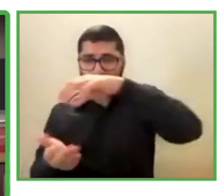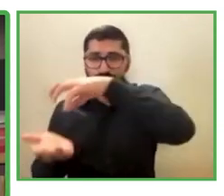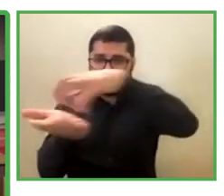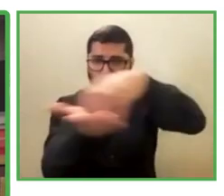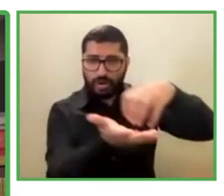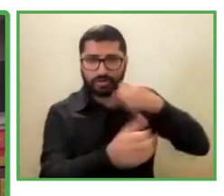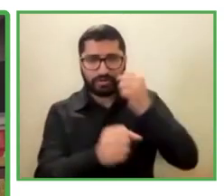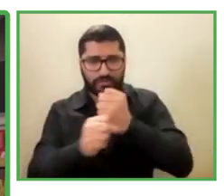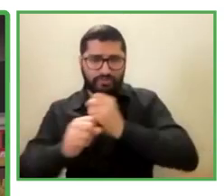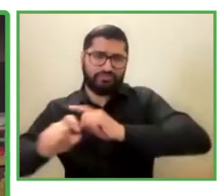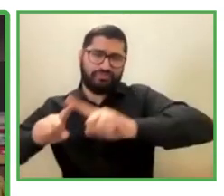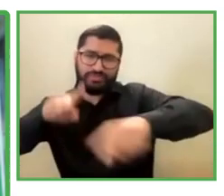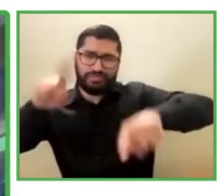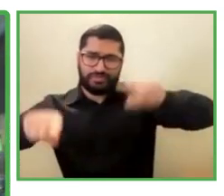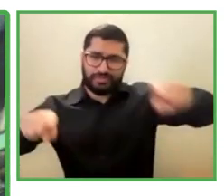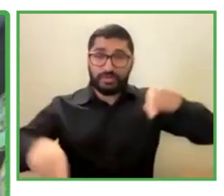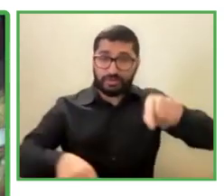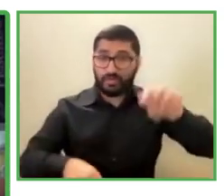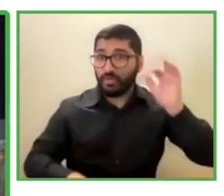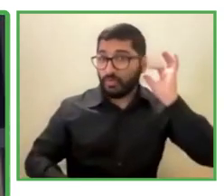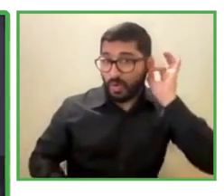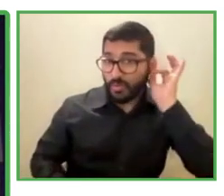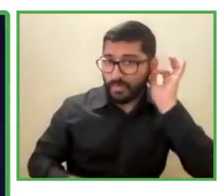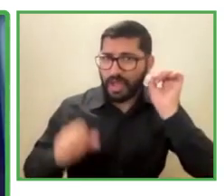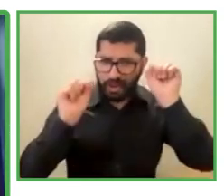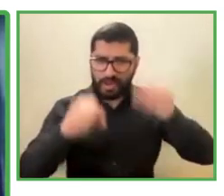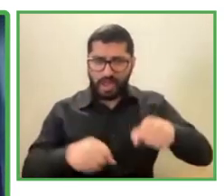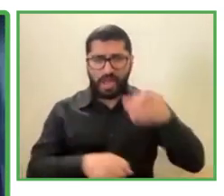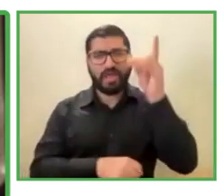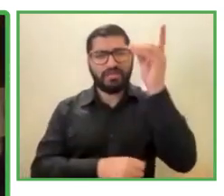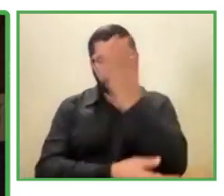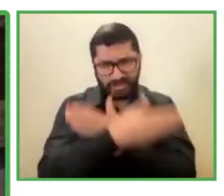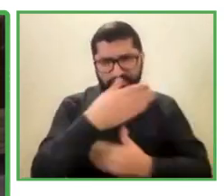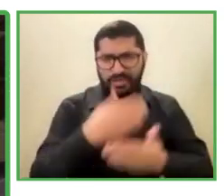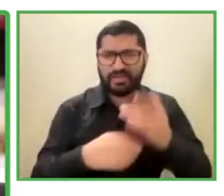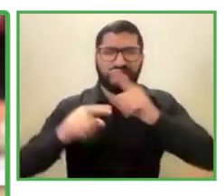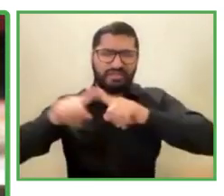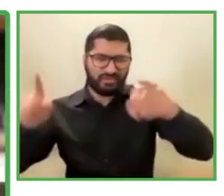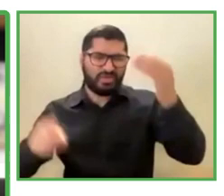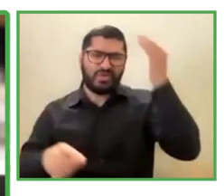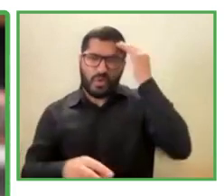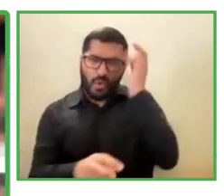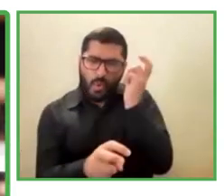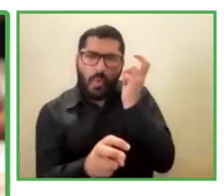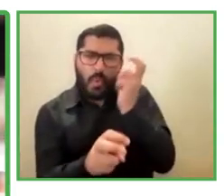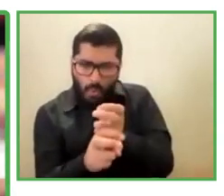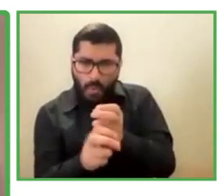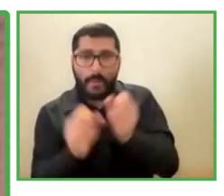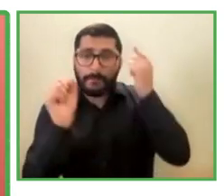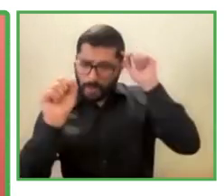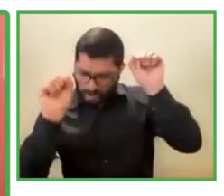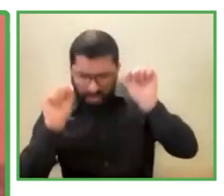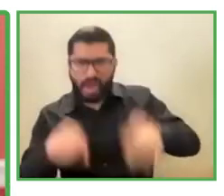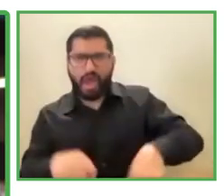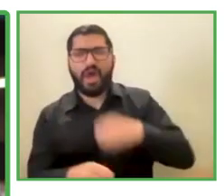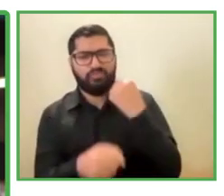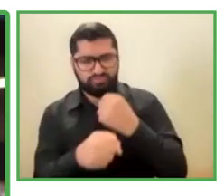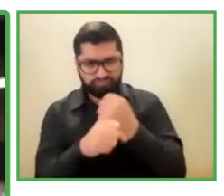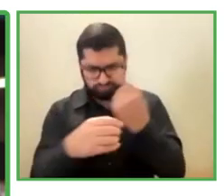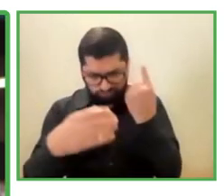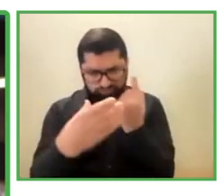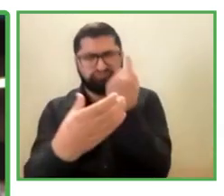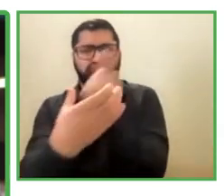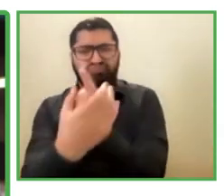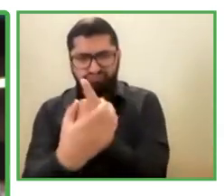has to do something in a different part of the supermarket. Even if she has some difficulties, she can work. She can perform properly in the